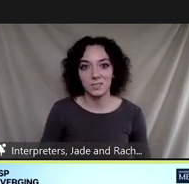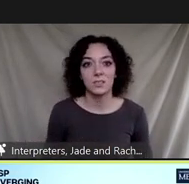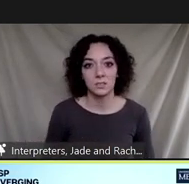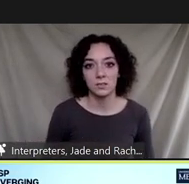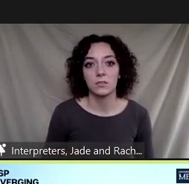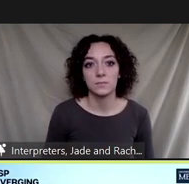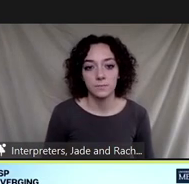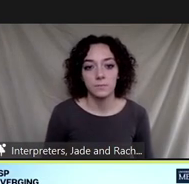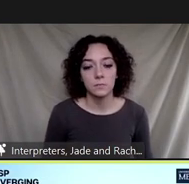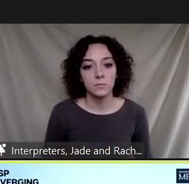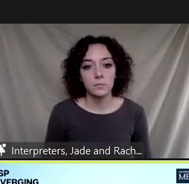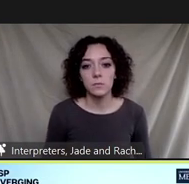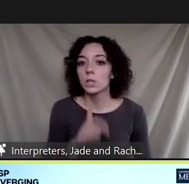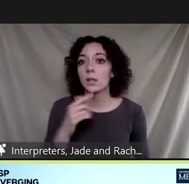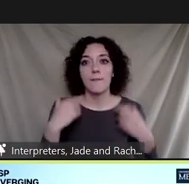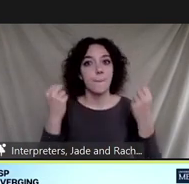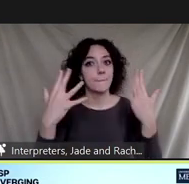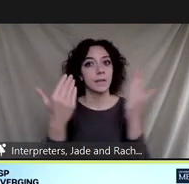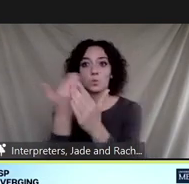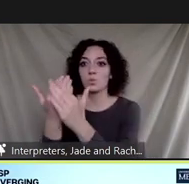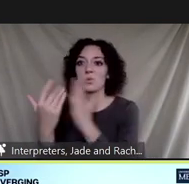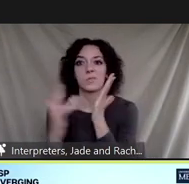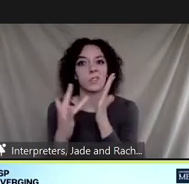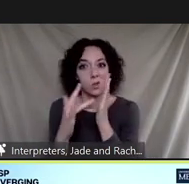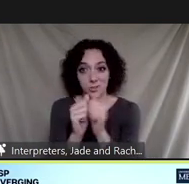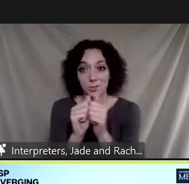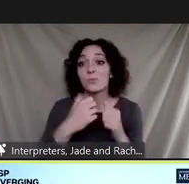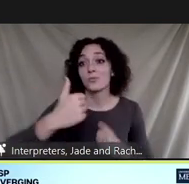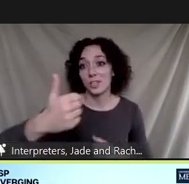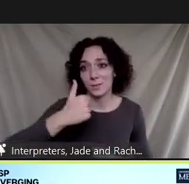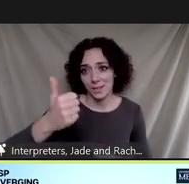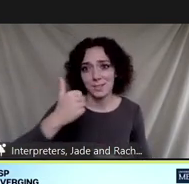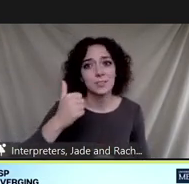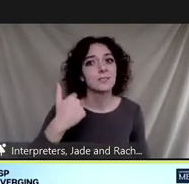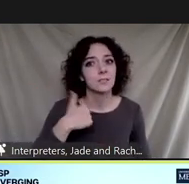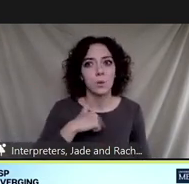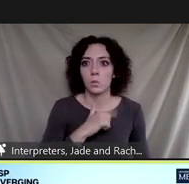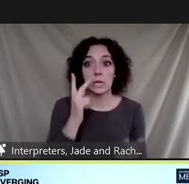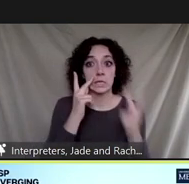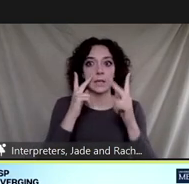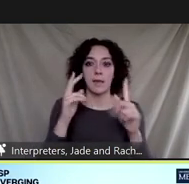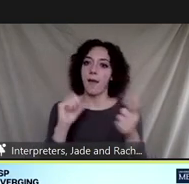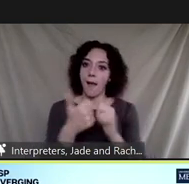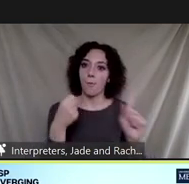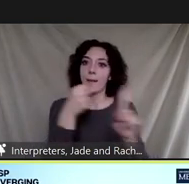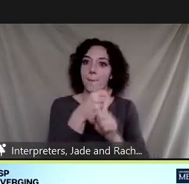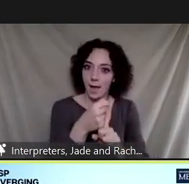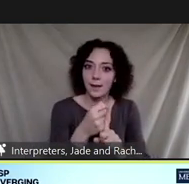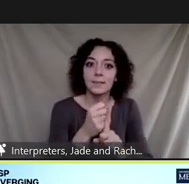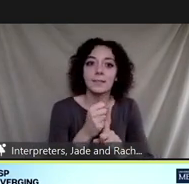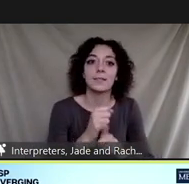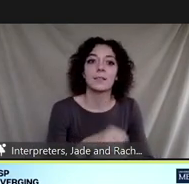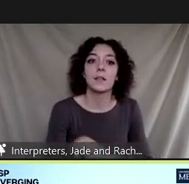there are a lot of new technologies emerging in transportation and we model the impact of a lot of technologies automation in shipping